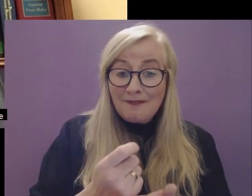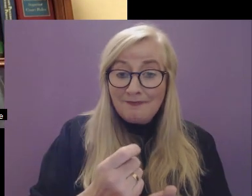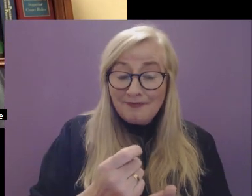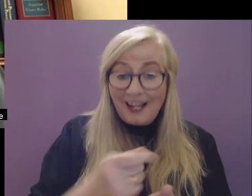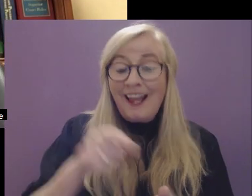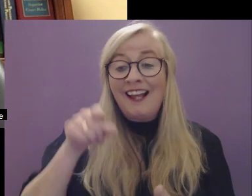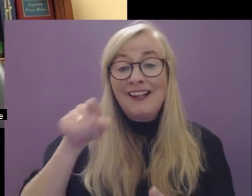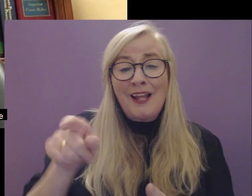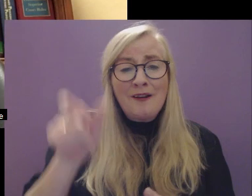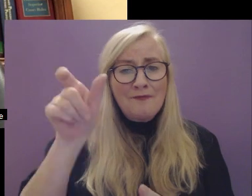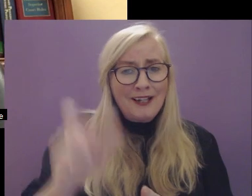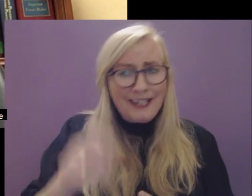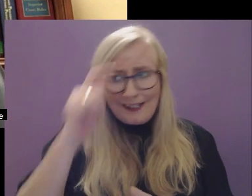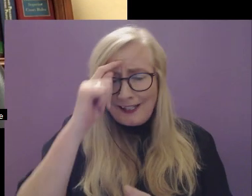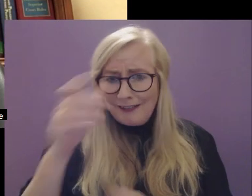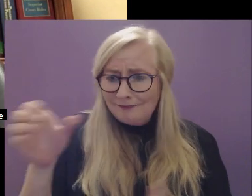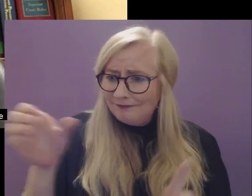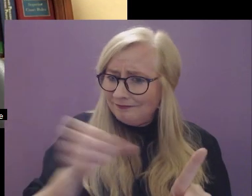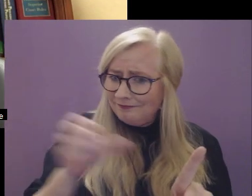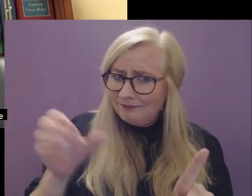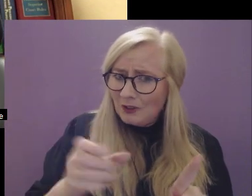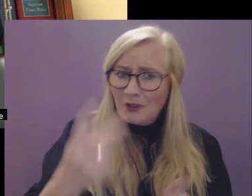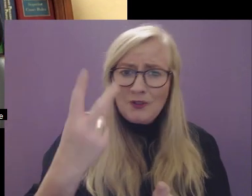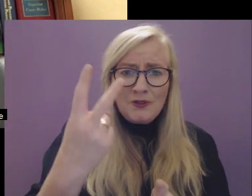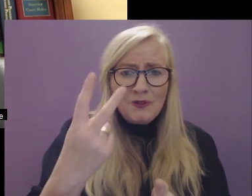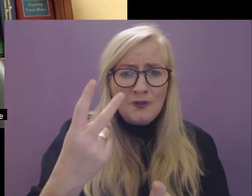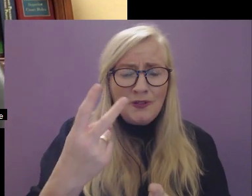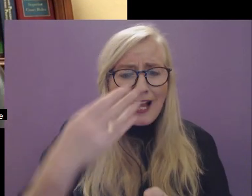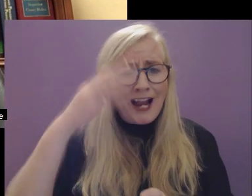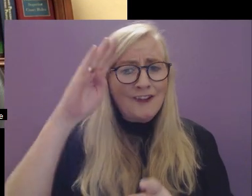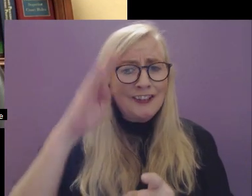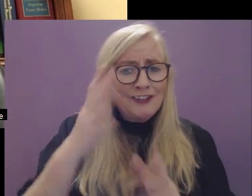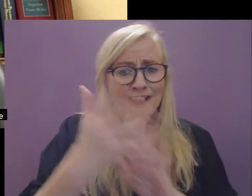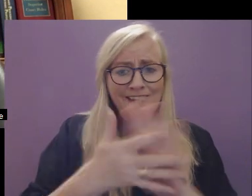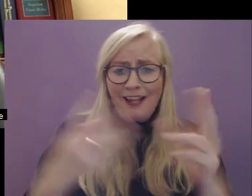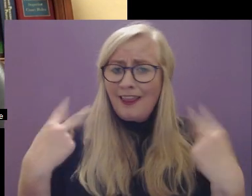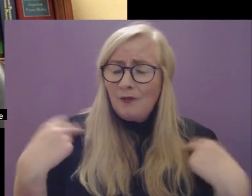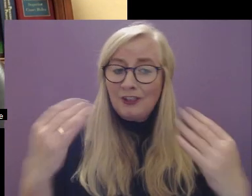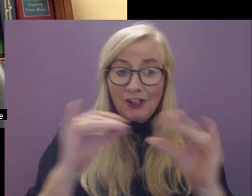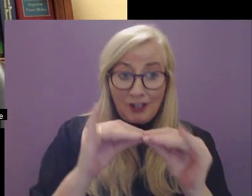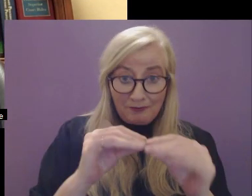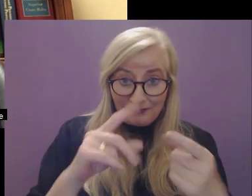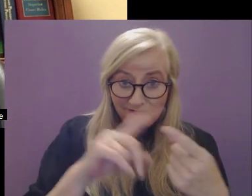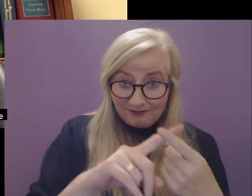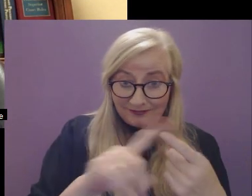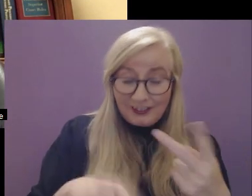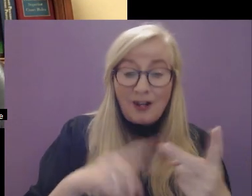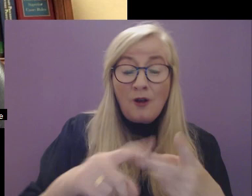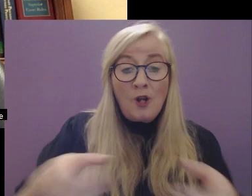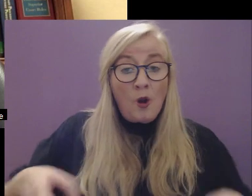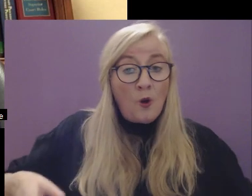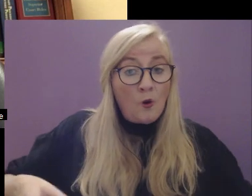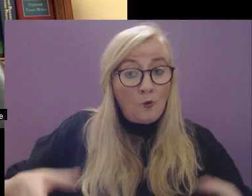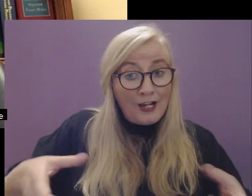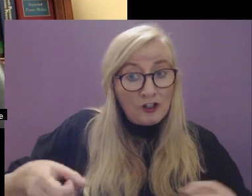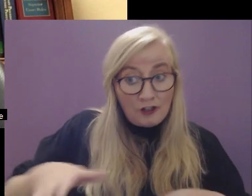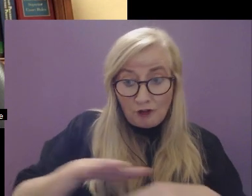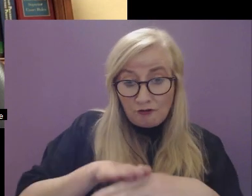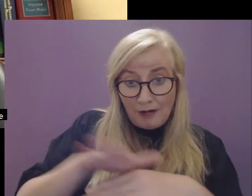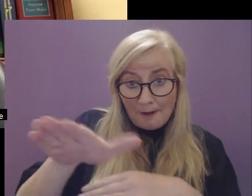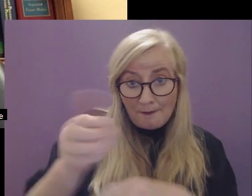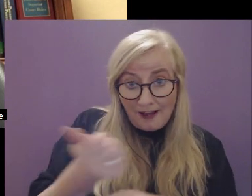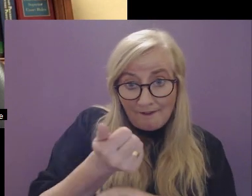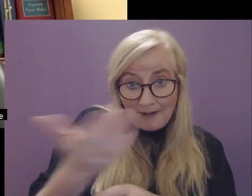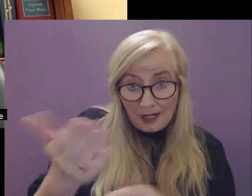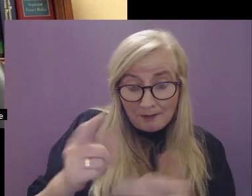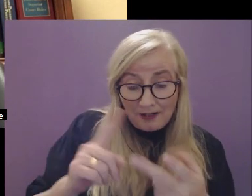was assisted with two Irish sign language interpreters. We also have wheelchair ramps available.